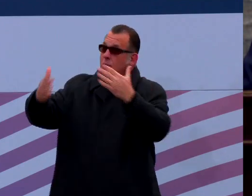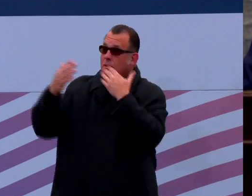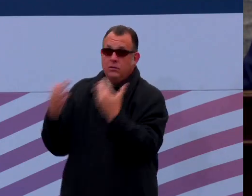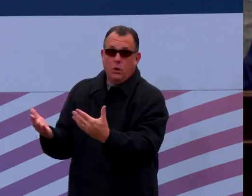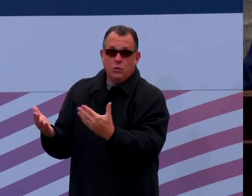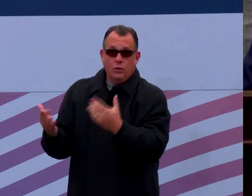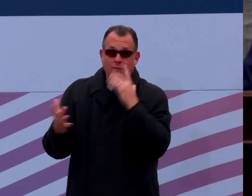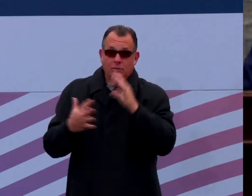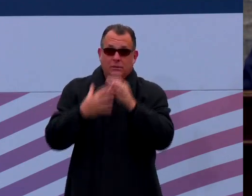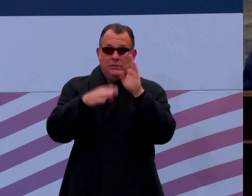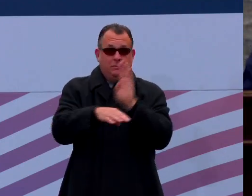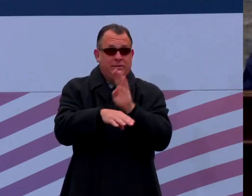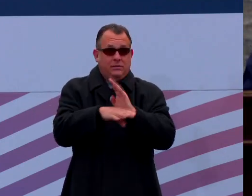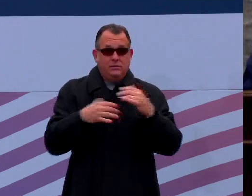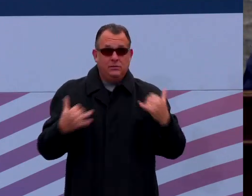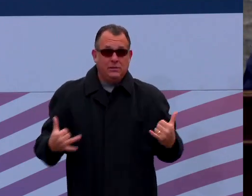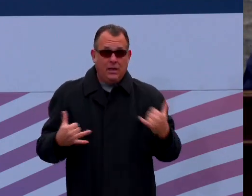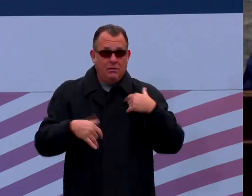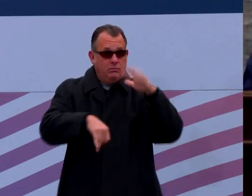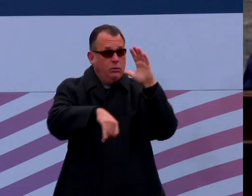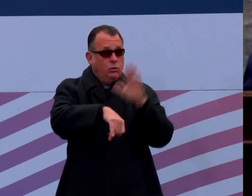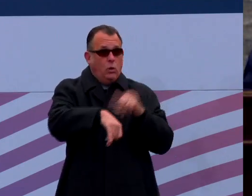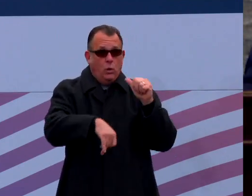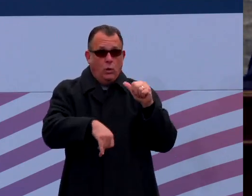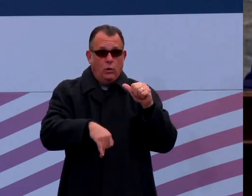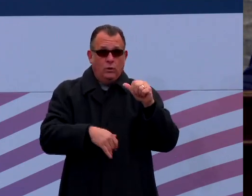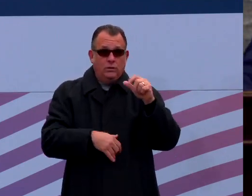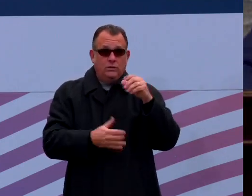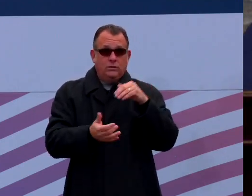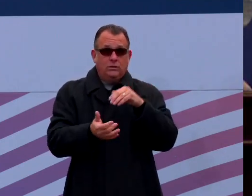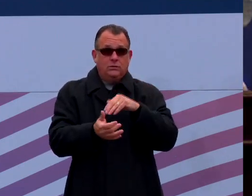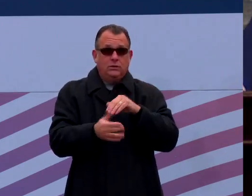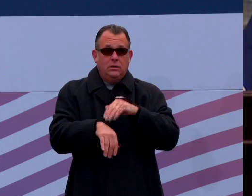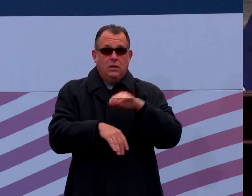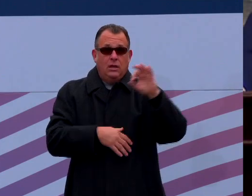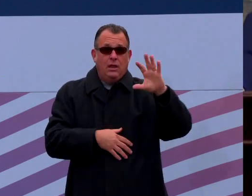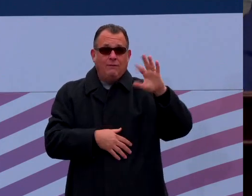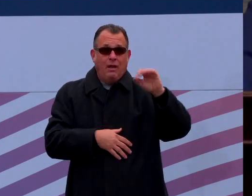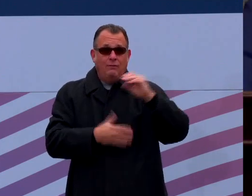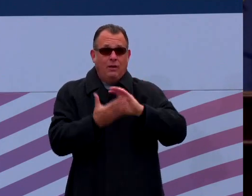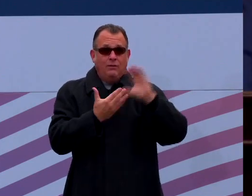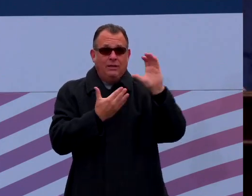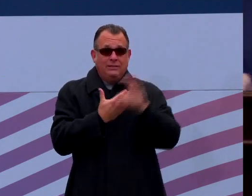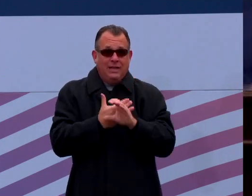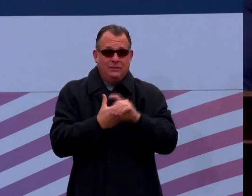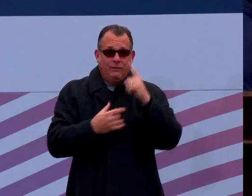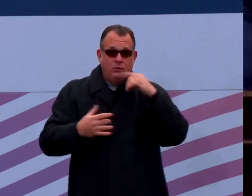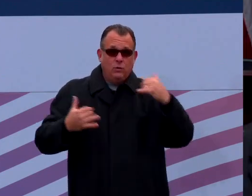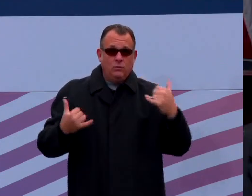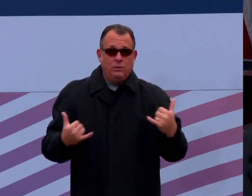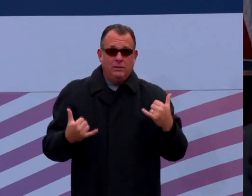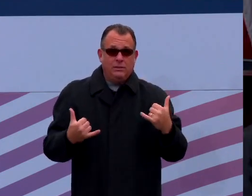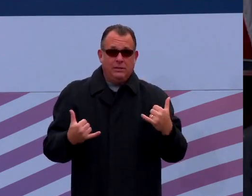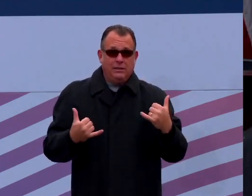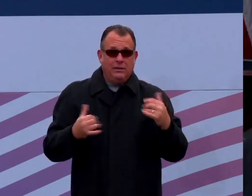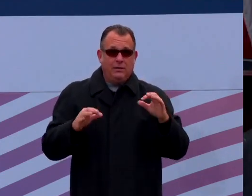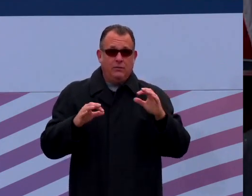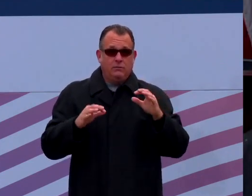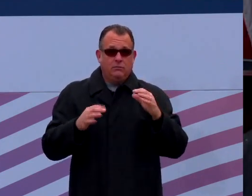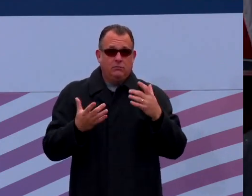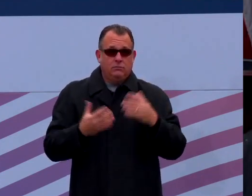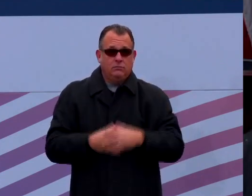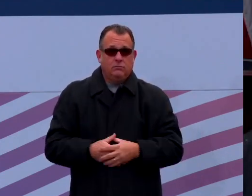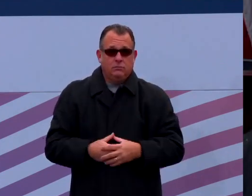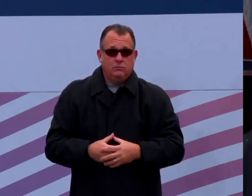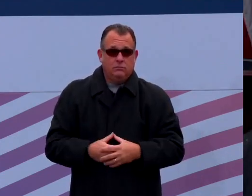business, I call up Senate Bill 95 on today's calendar and ask for its immediate consideration. Senator Pittman, as a special order